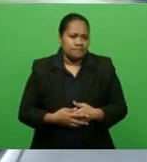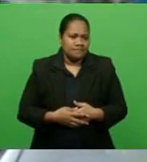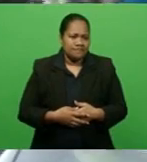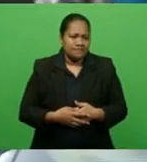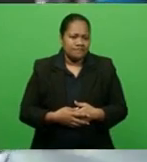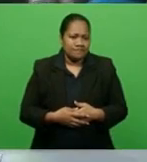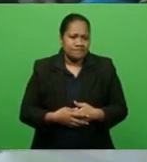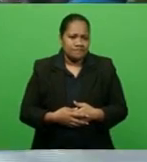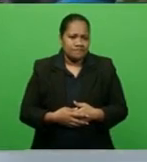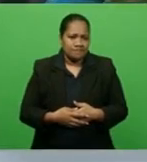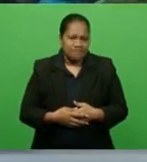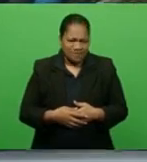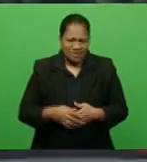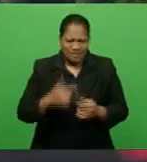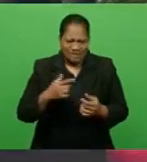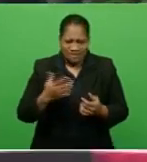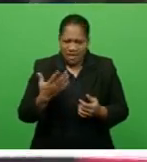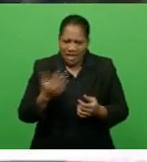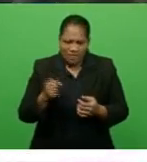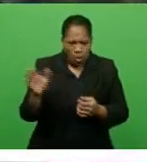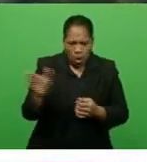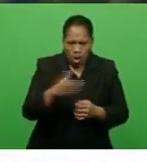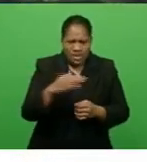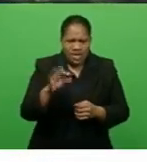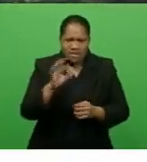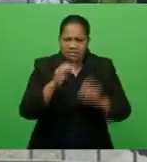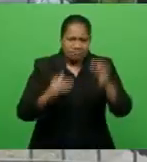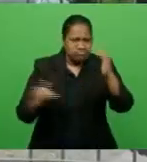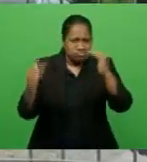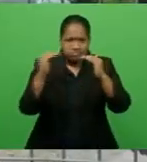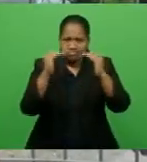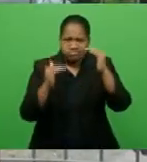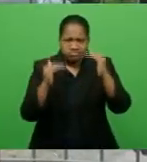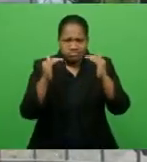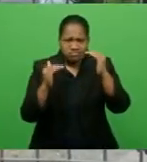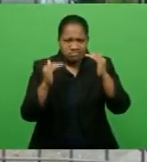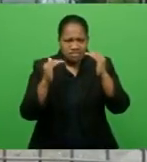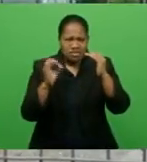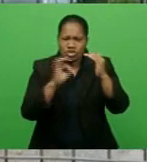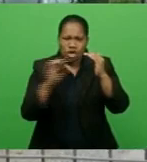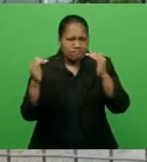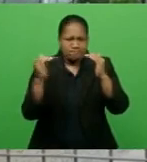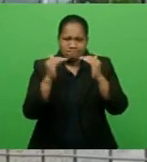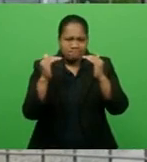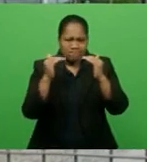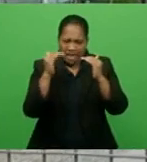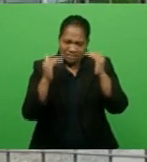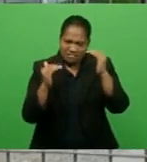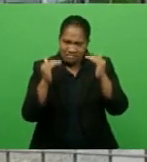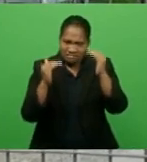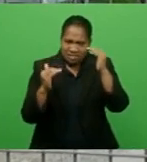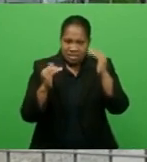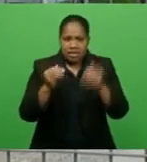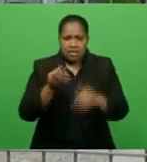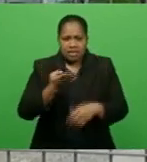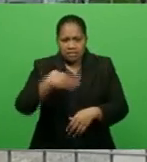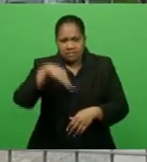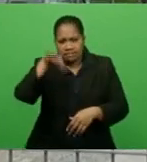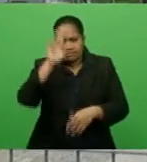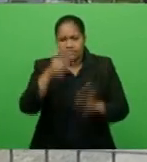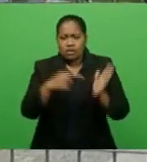unfairness that was made against him, the Tuhidhaka was, you know, very